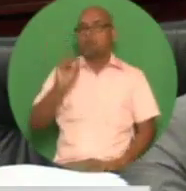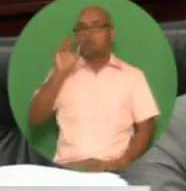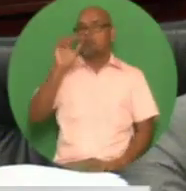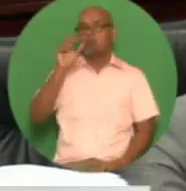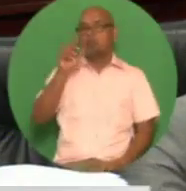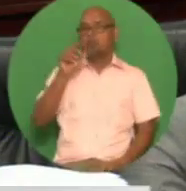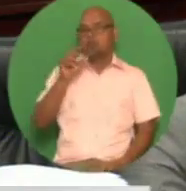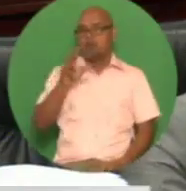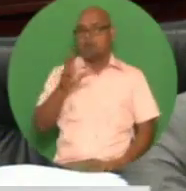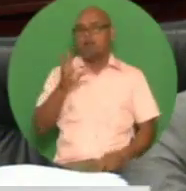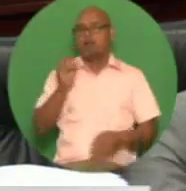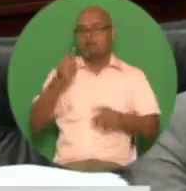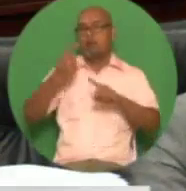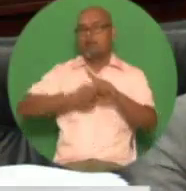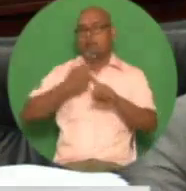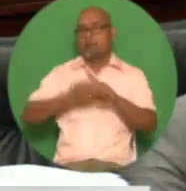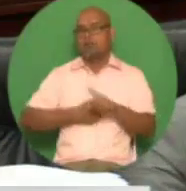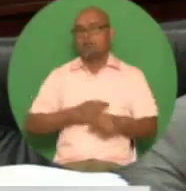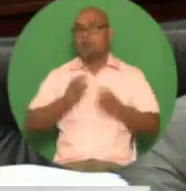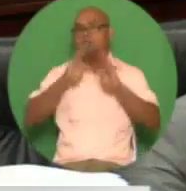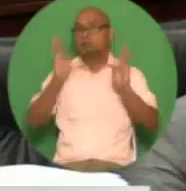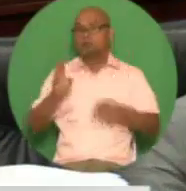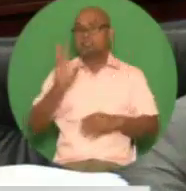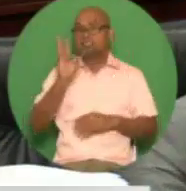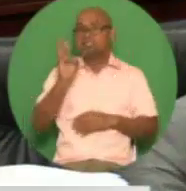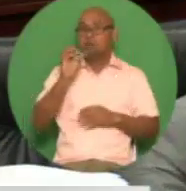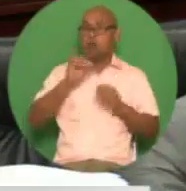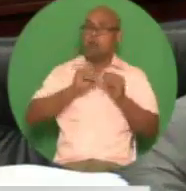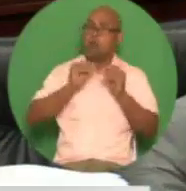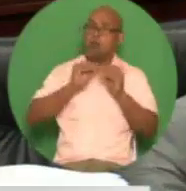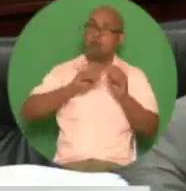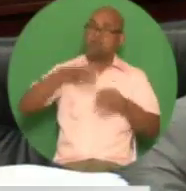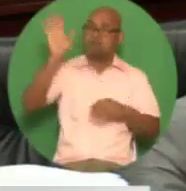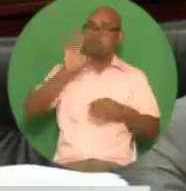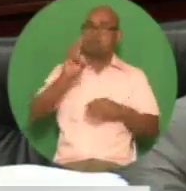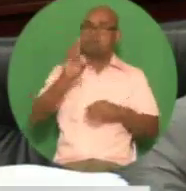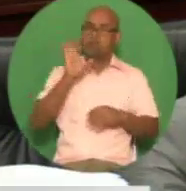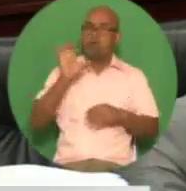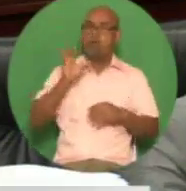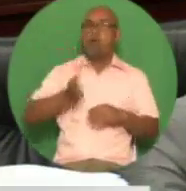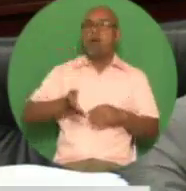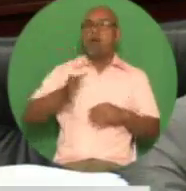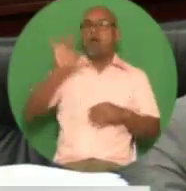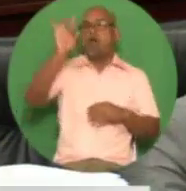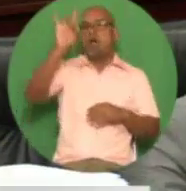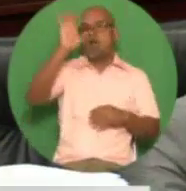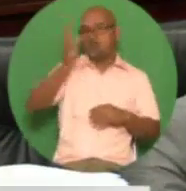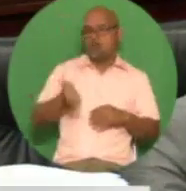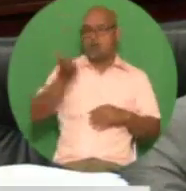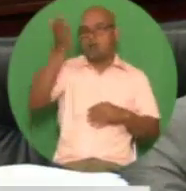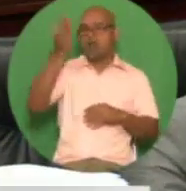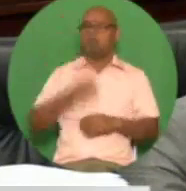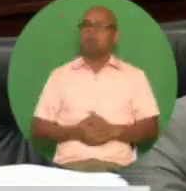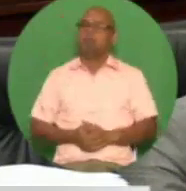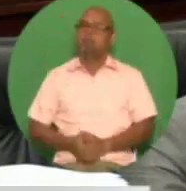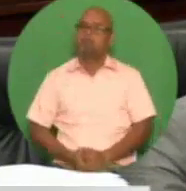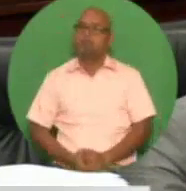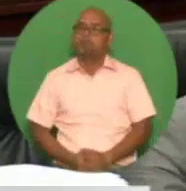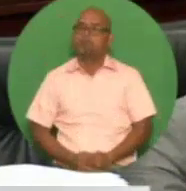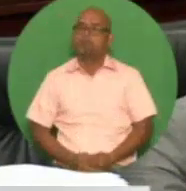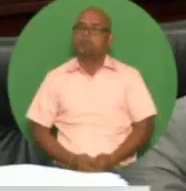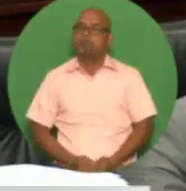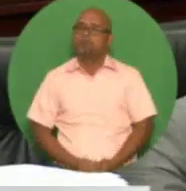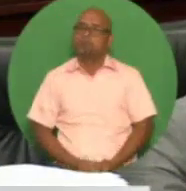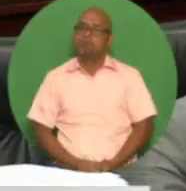for households with six or more persons from seven hundred dollars a month to eight hundred dollars madam speaker the